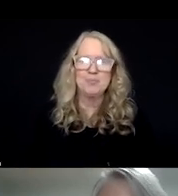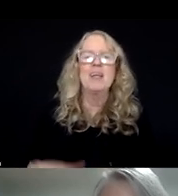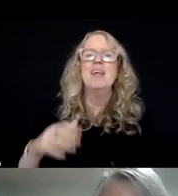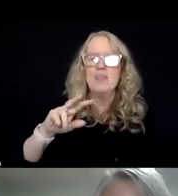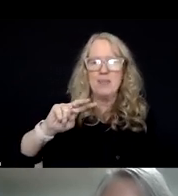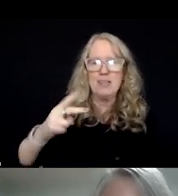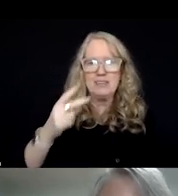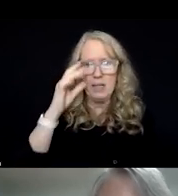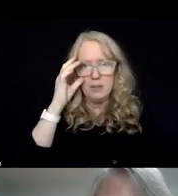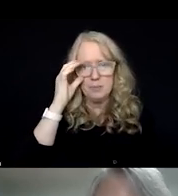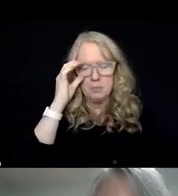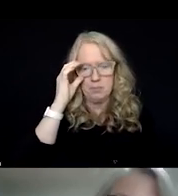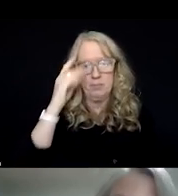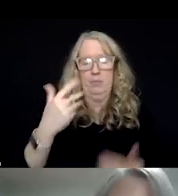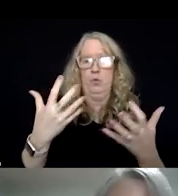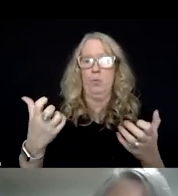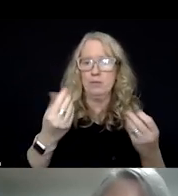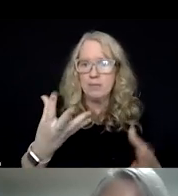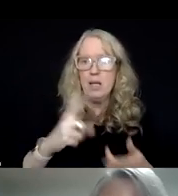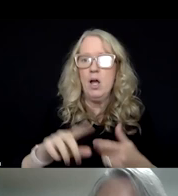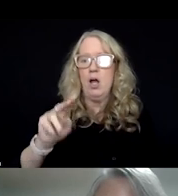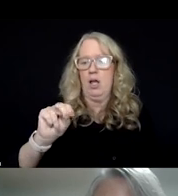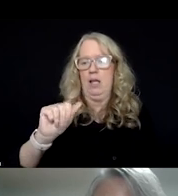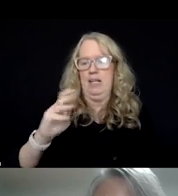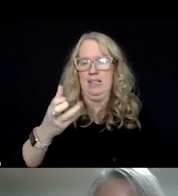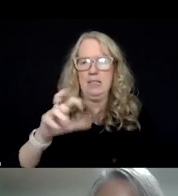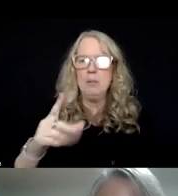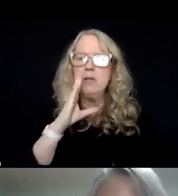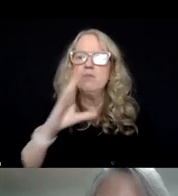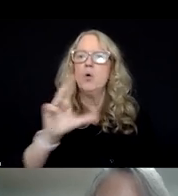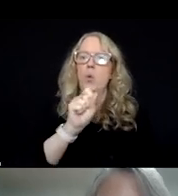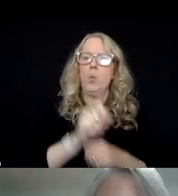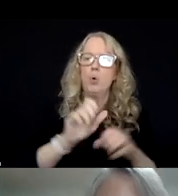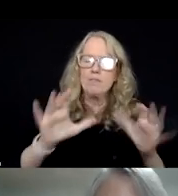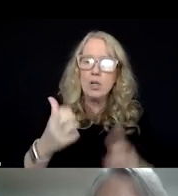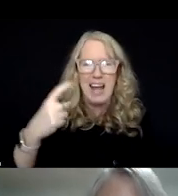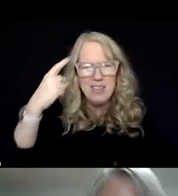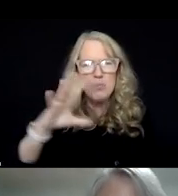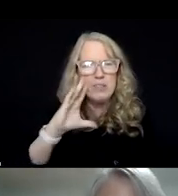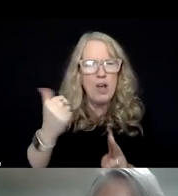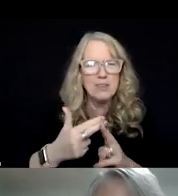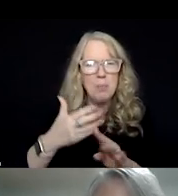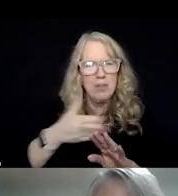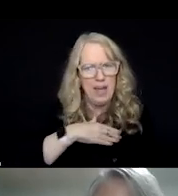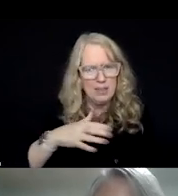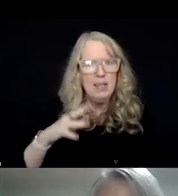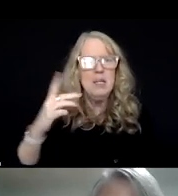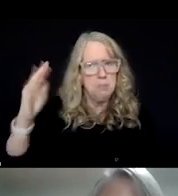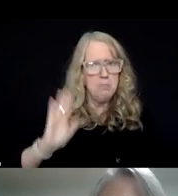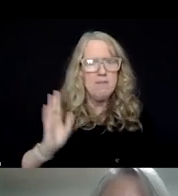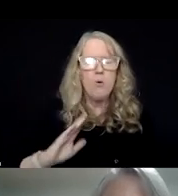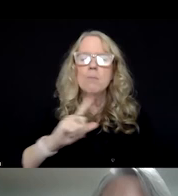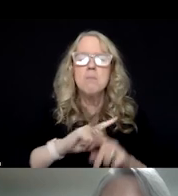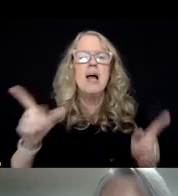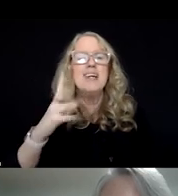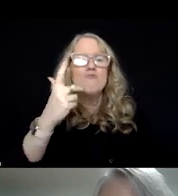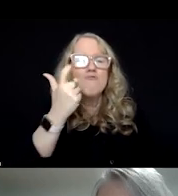update I wanted to just give was on NASHBID's Behavioral Health Workforce Resource Guide. I think we've talked about it in updates in the past, but we just